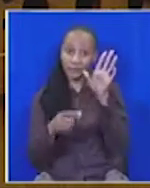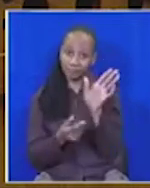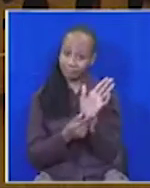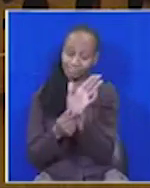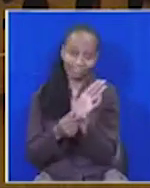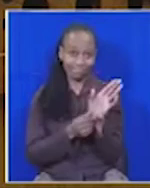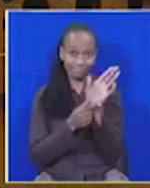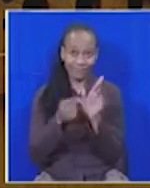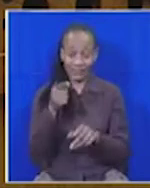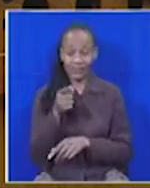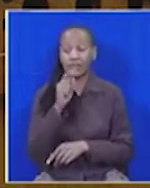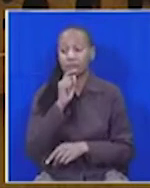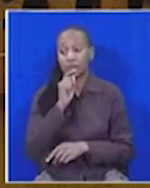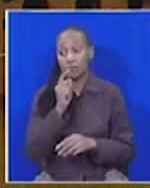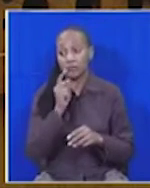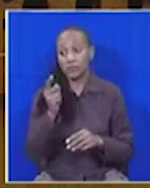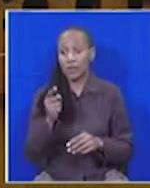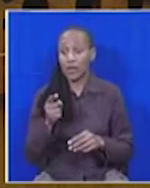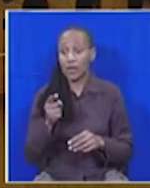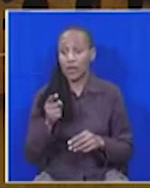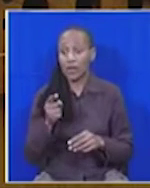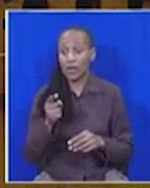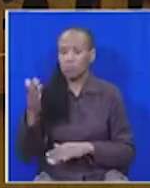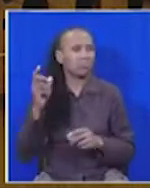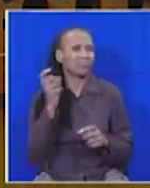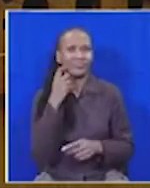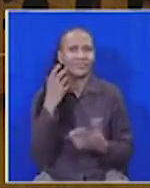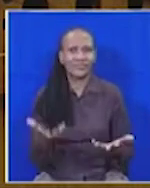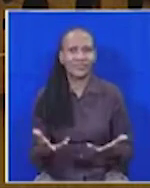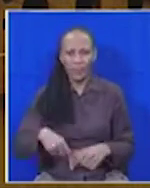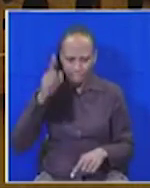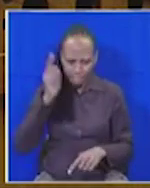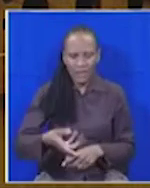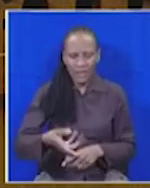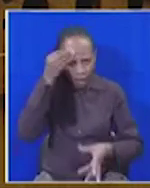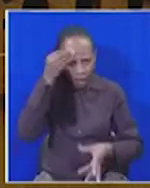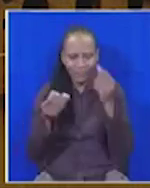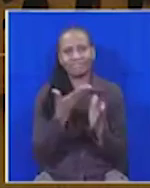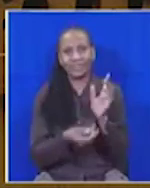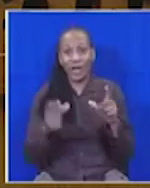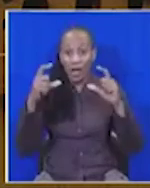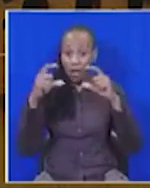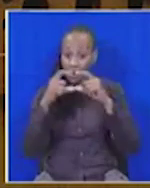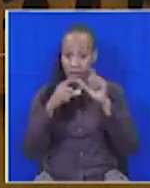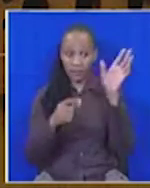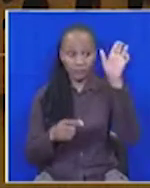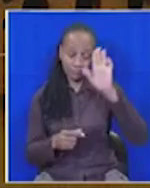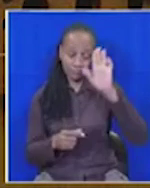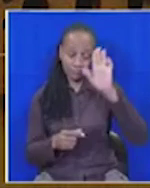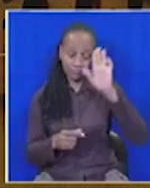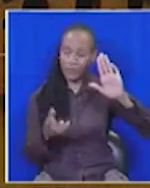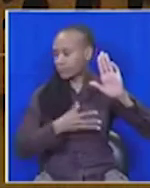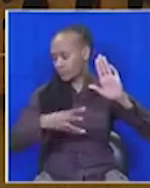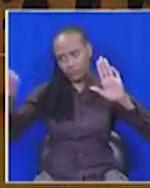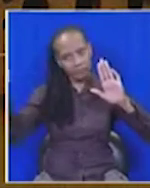red card, it means you must leave the field of play. And this is something we need to learn. When you get this card from the presiding officers, you leave